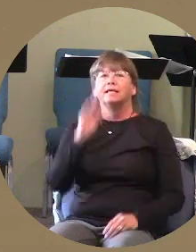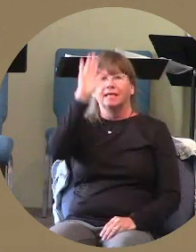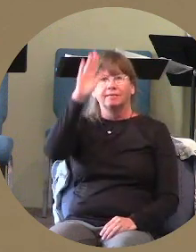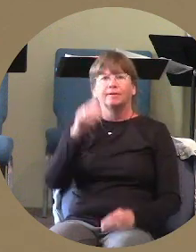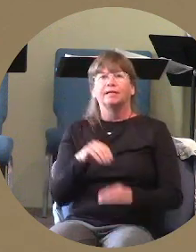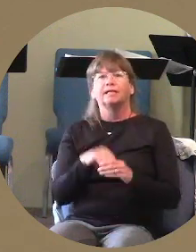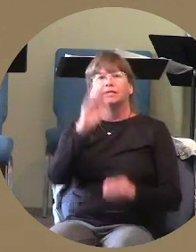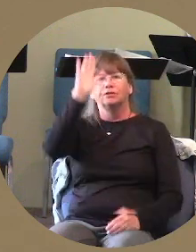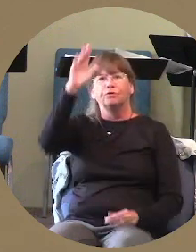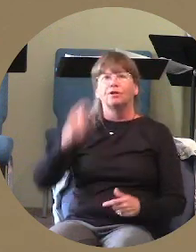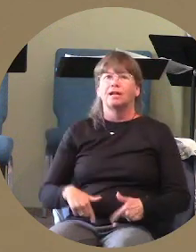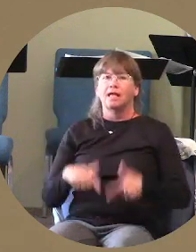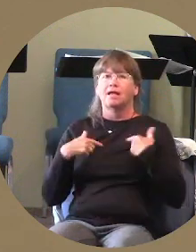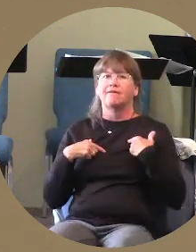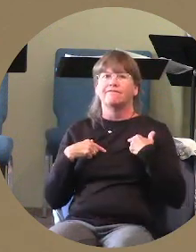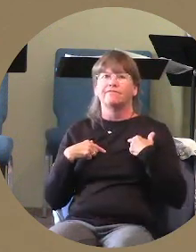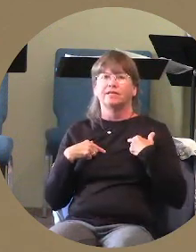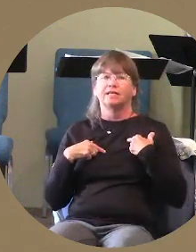savior